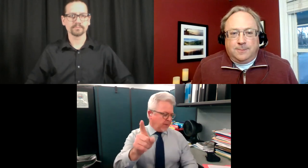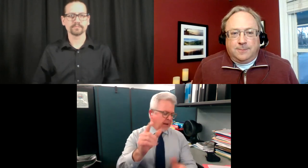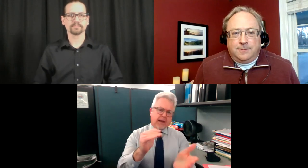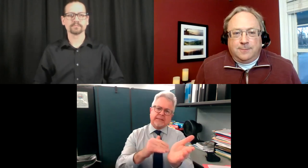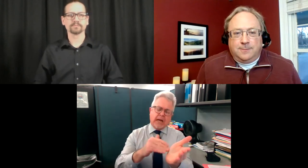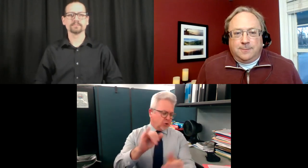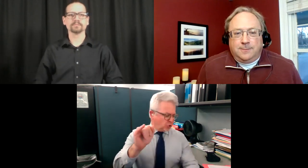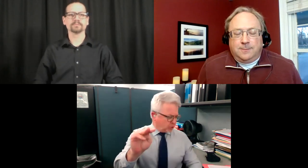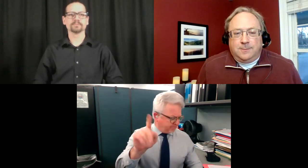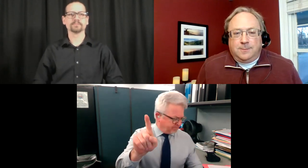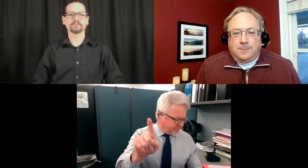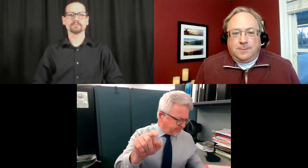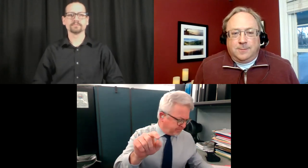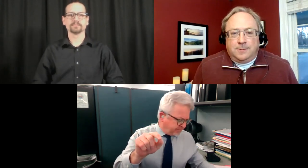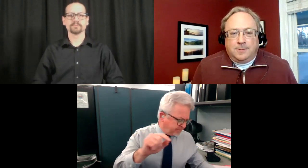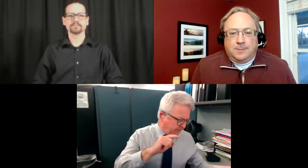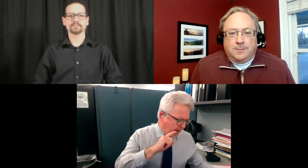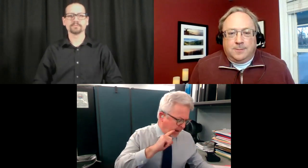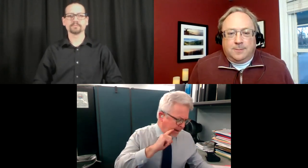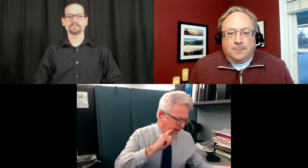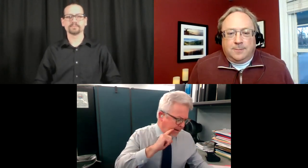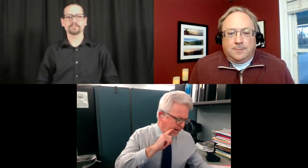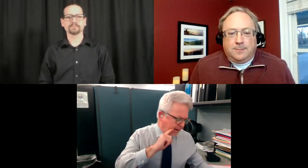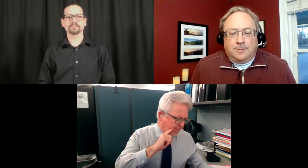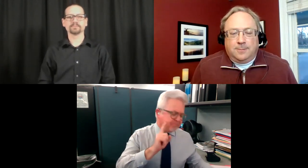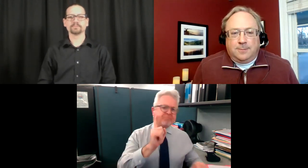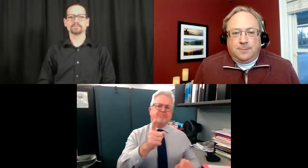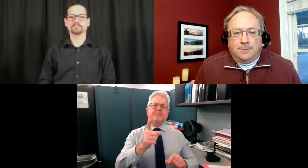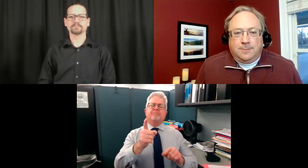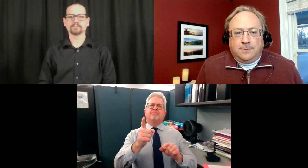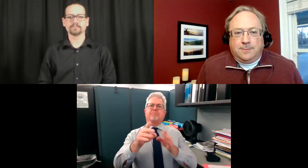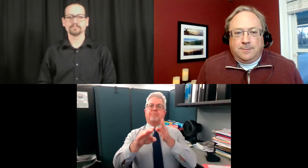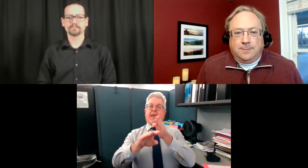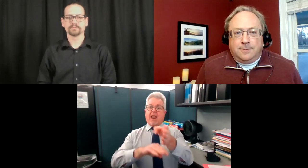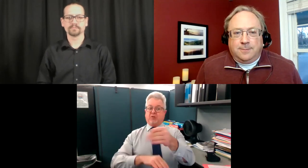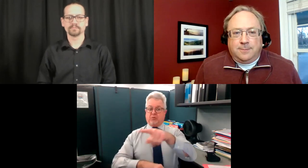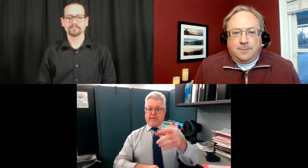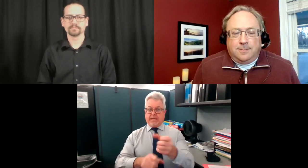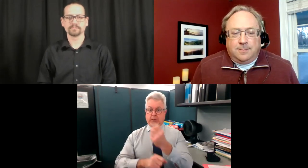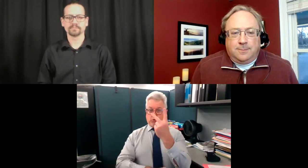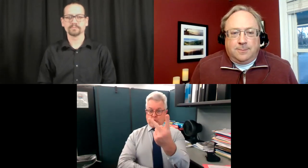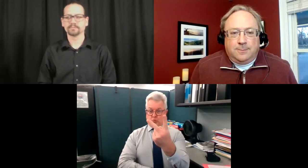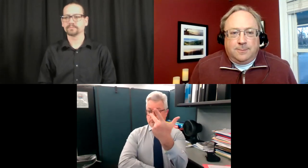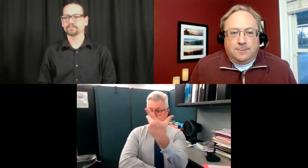interrupt people. Mike is saying so. So for Dr. Jim, there's another question here.